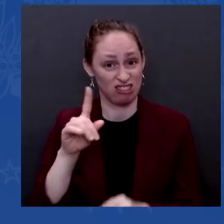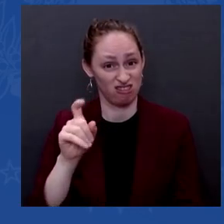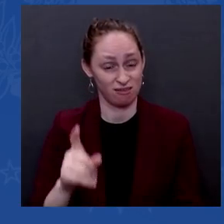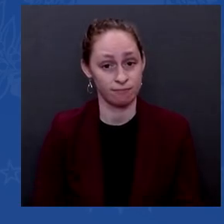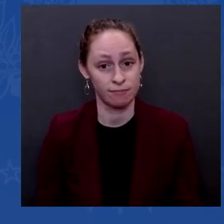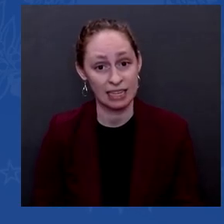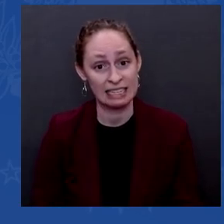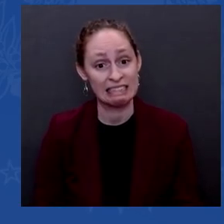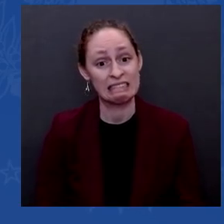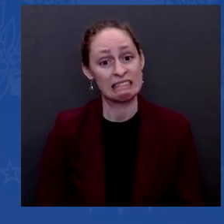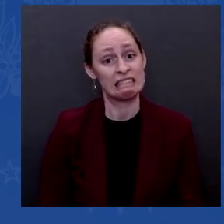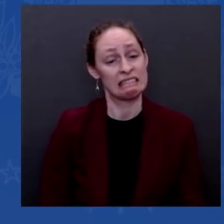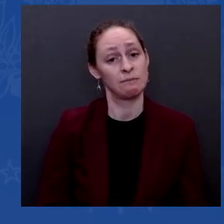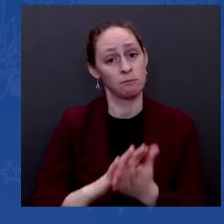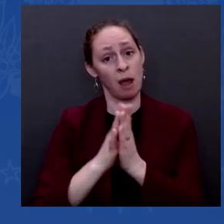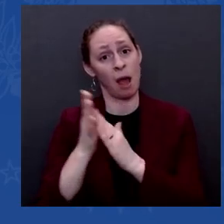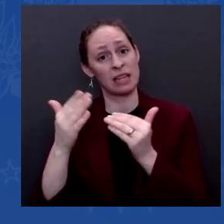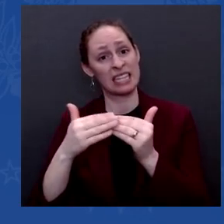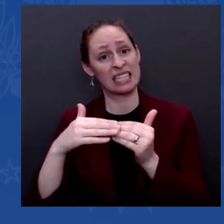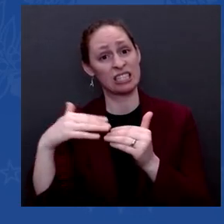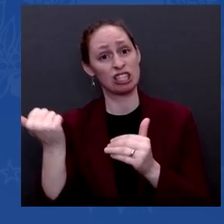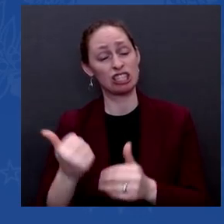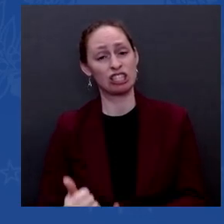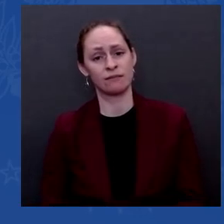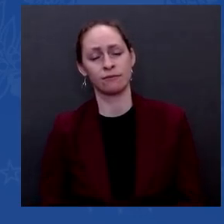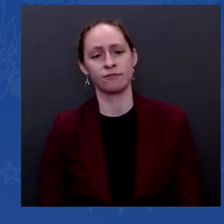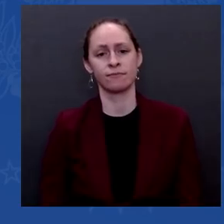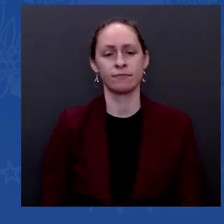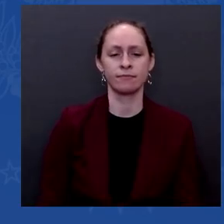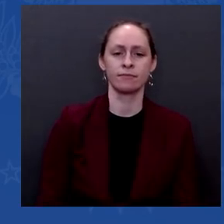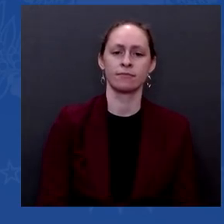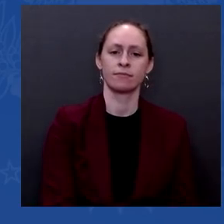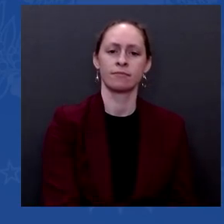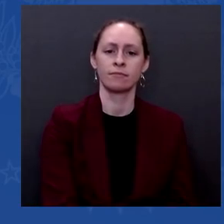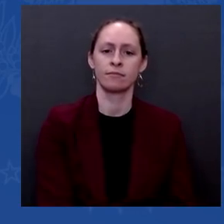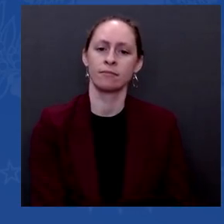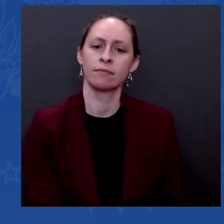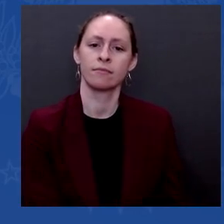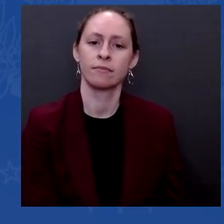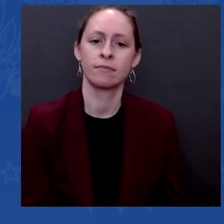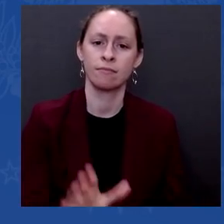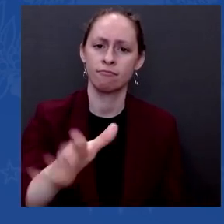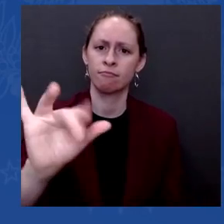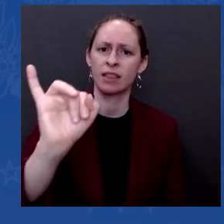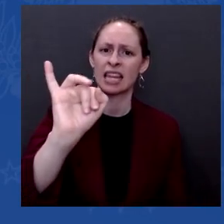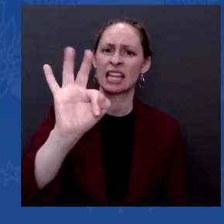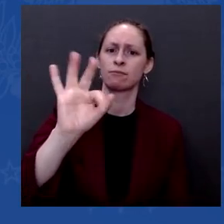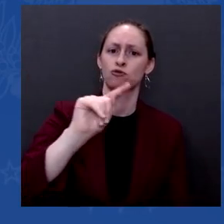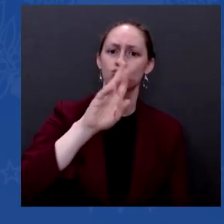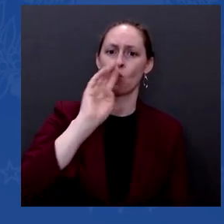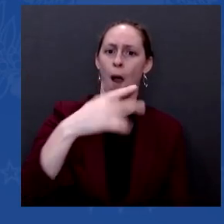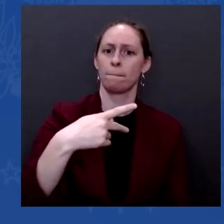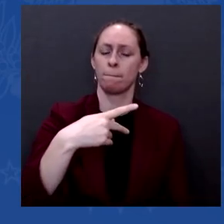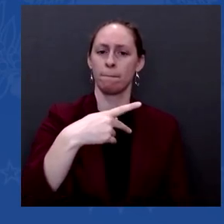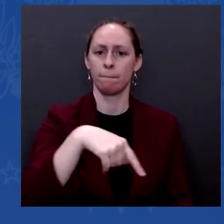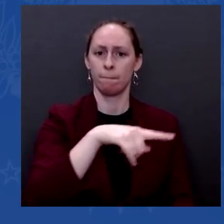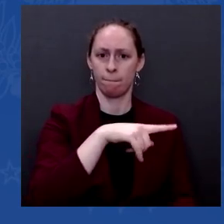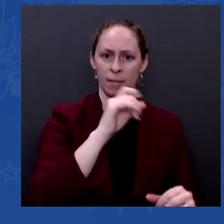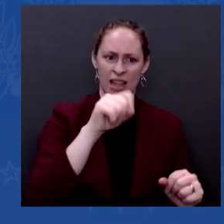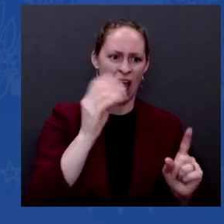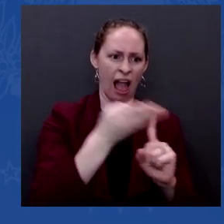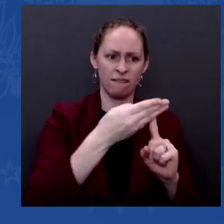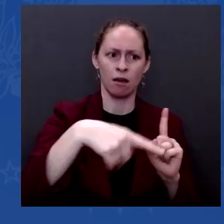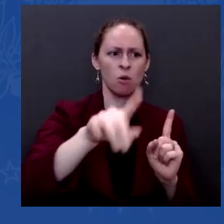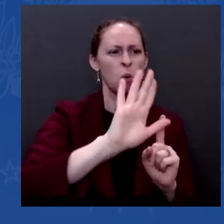convincing Pence to not count the votes. Imagine if. In regards to 2022, sir, the midterm election. Oh,